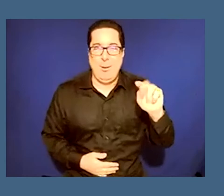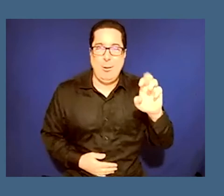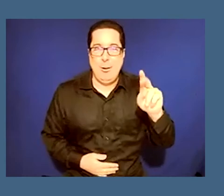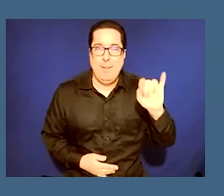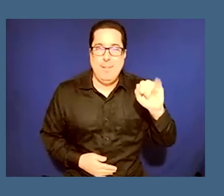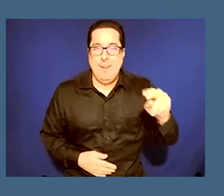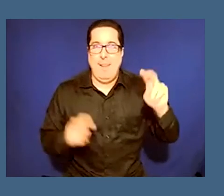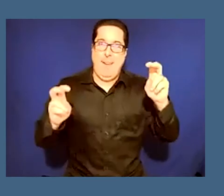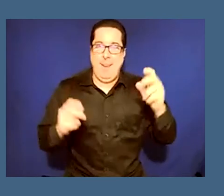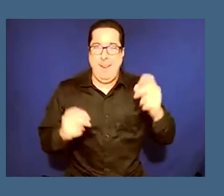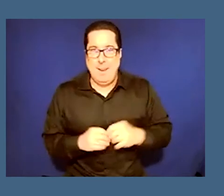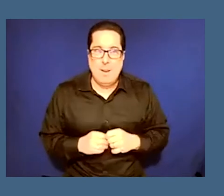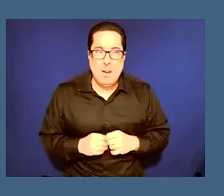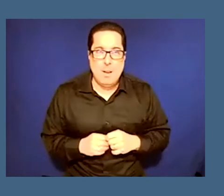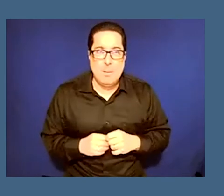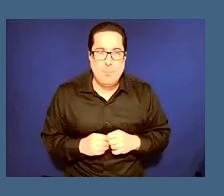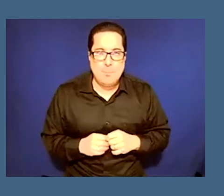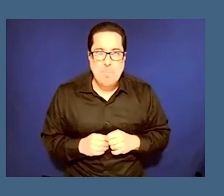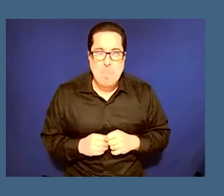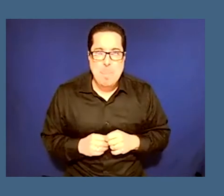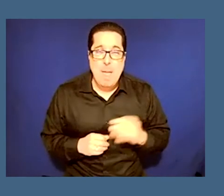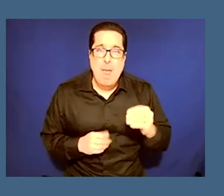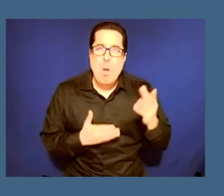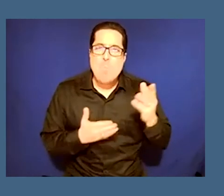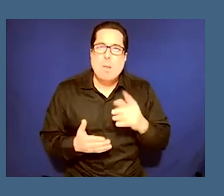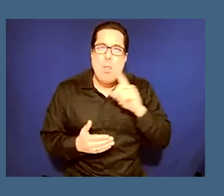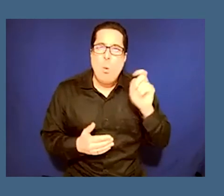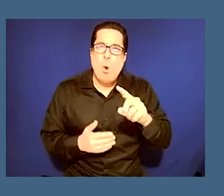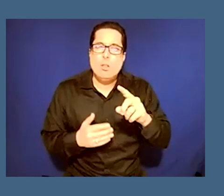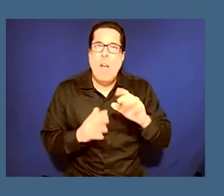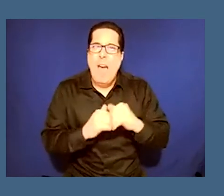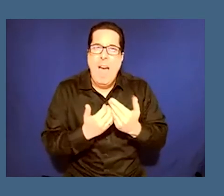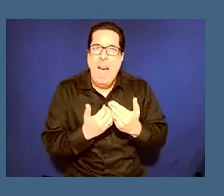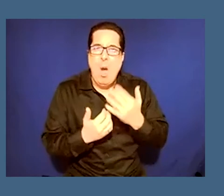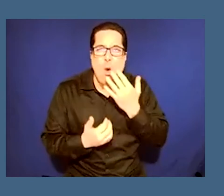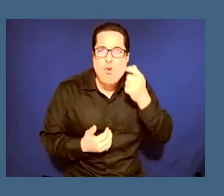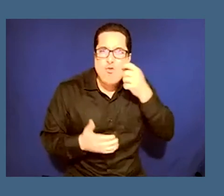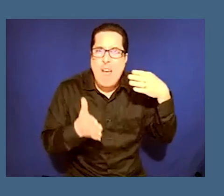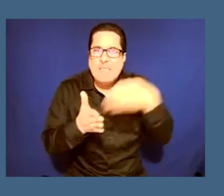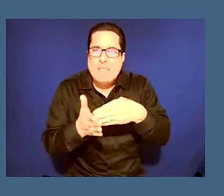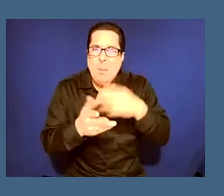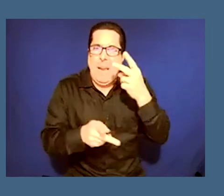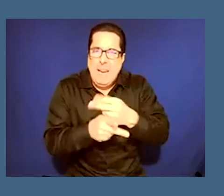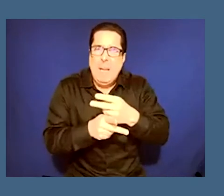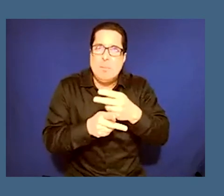going in there and it brings the question of how racism keeps evolving just